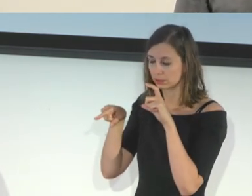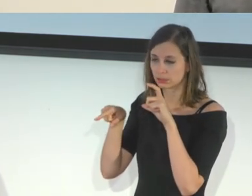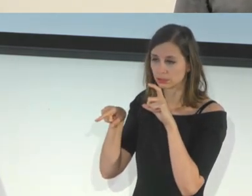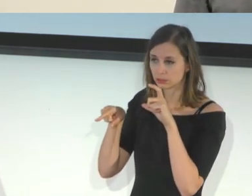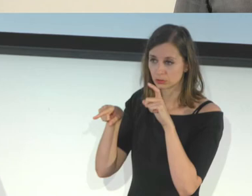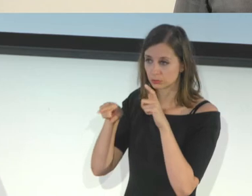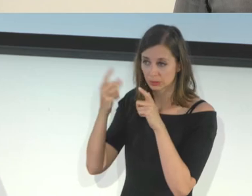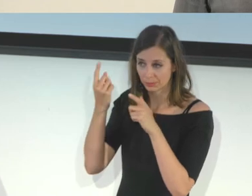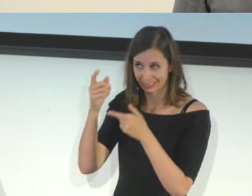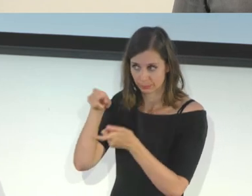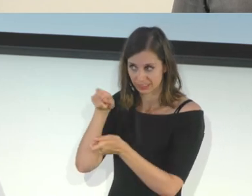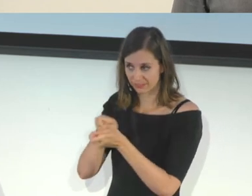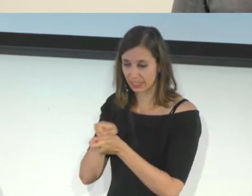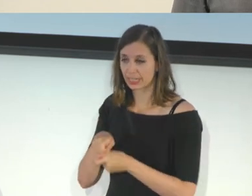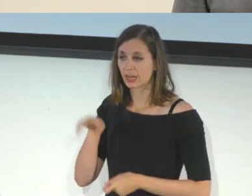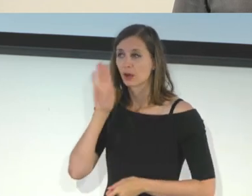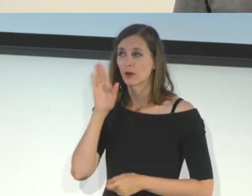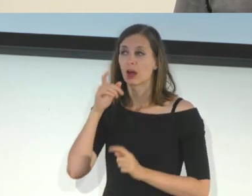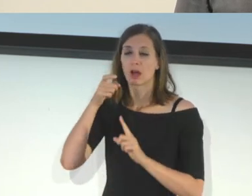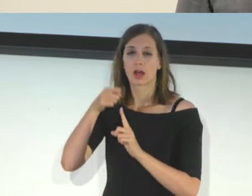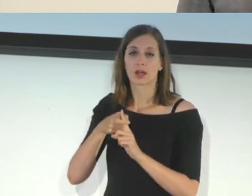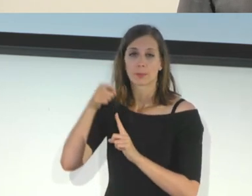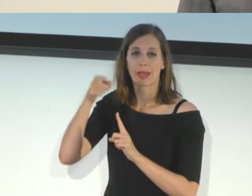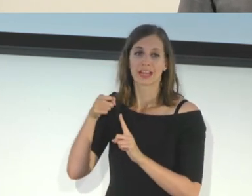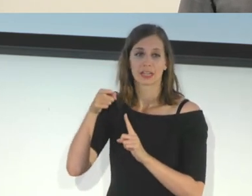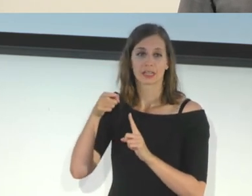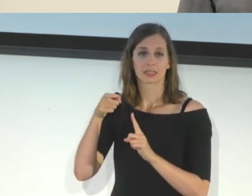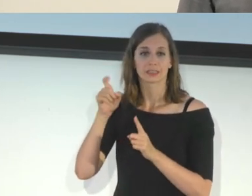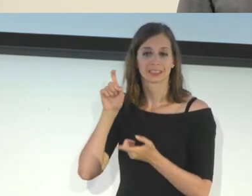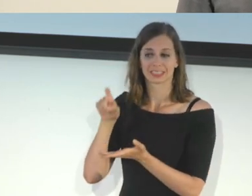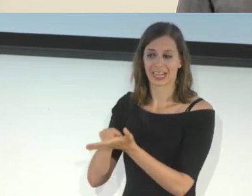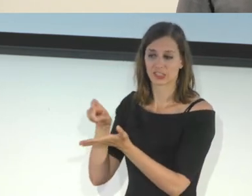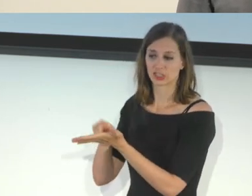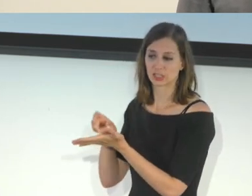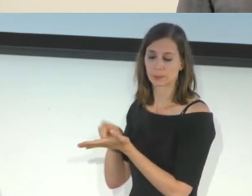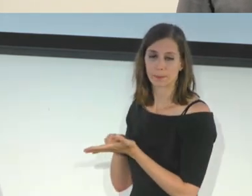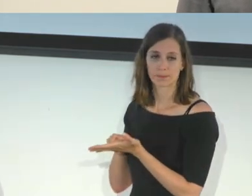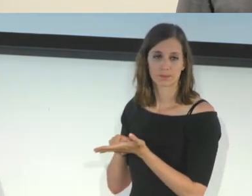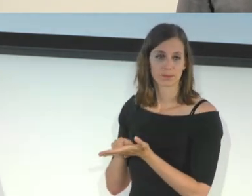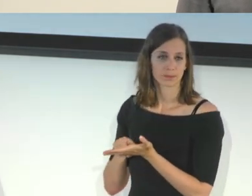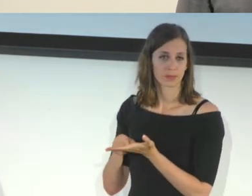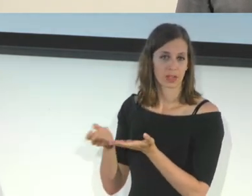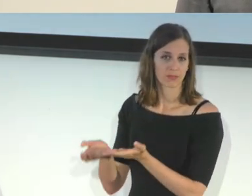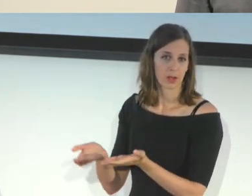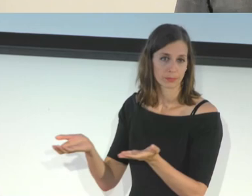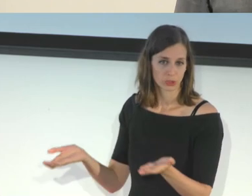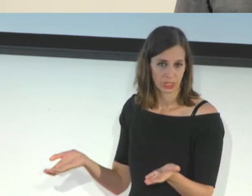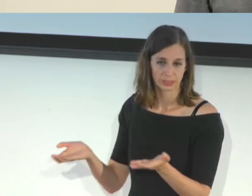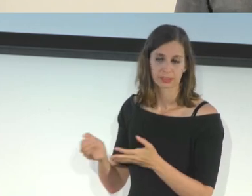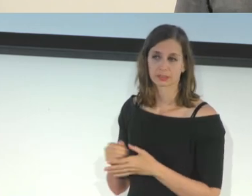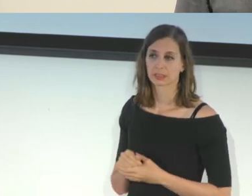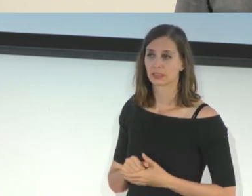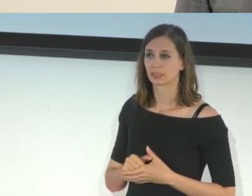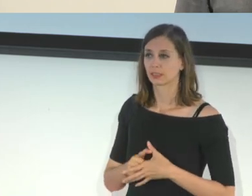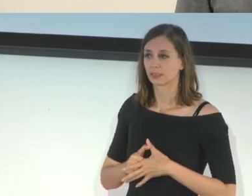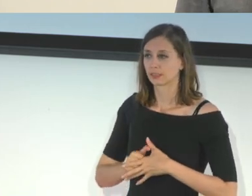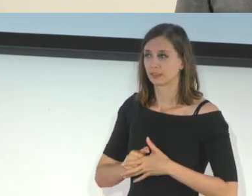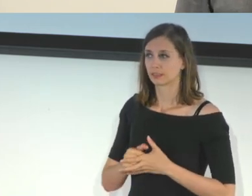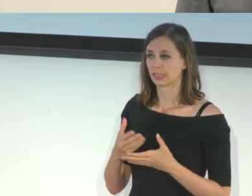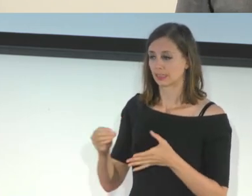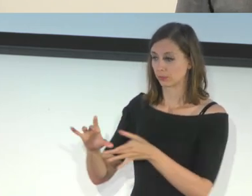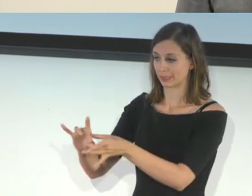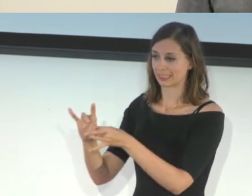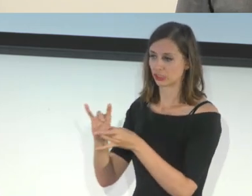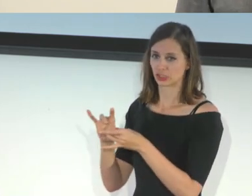it will start giving you automatic object detection of certain things that will be on the way and some relationships too.